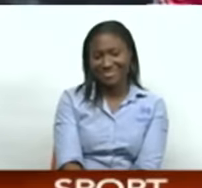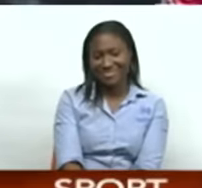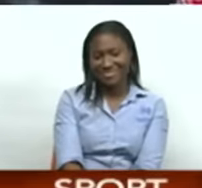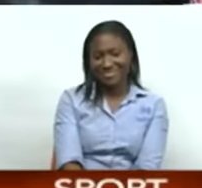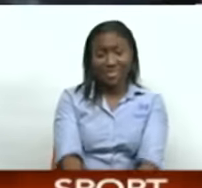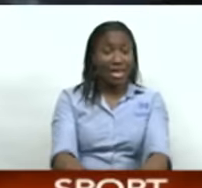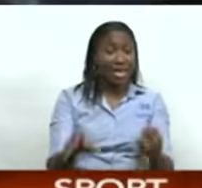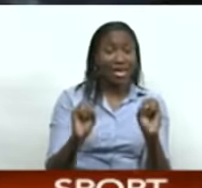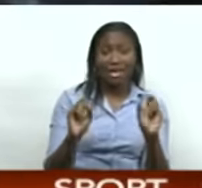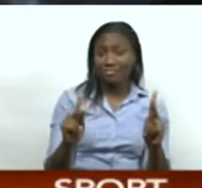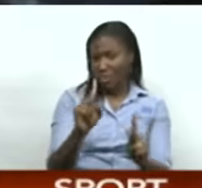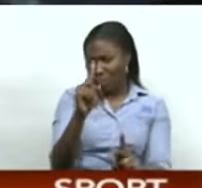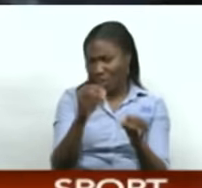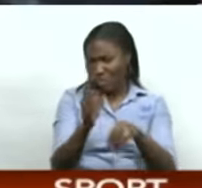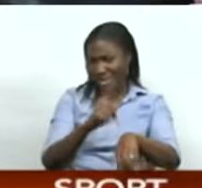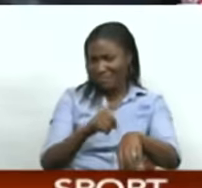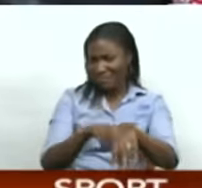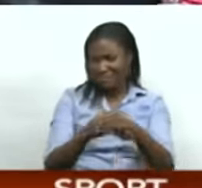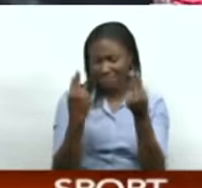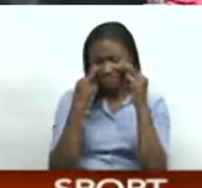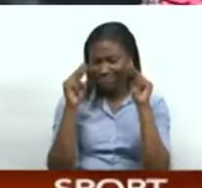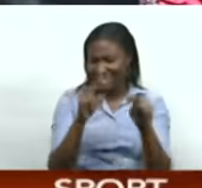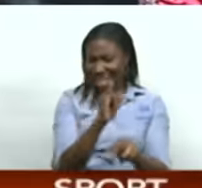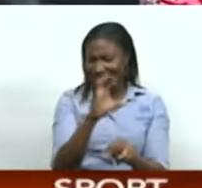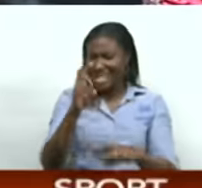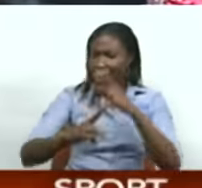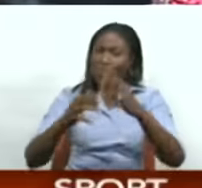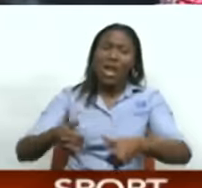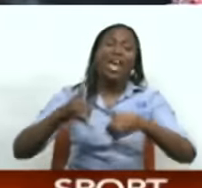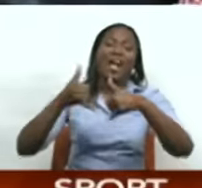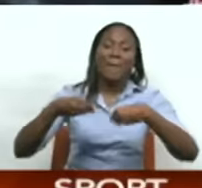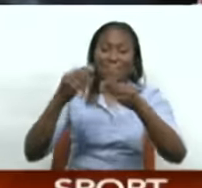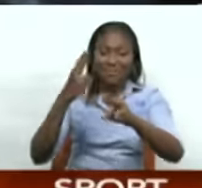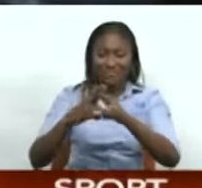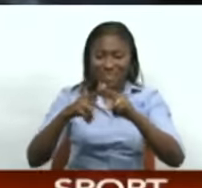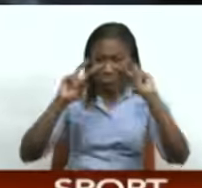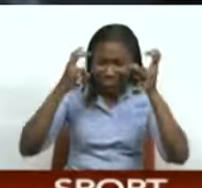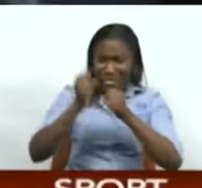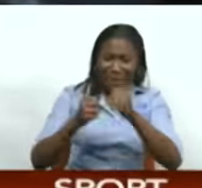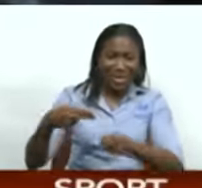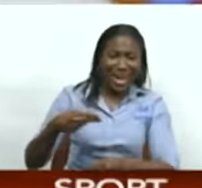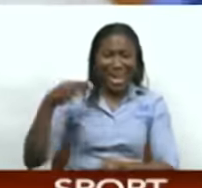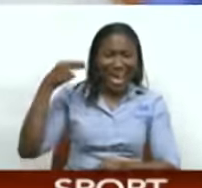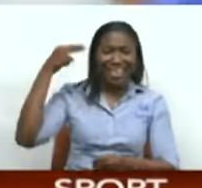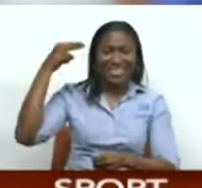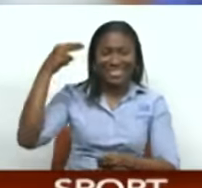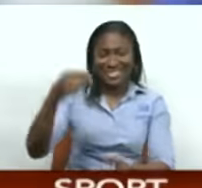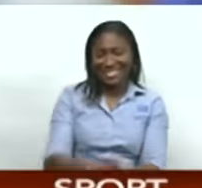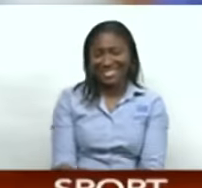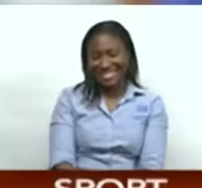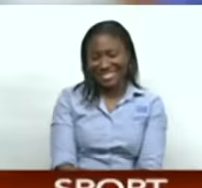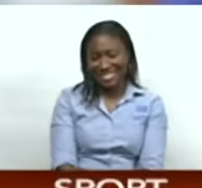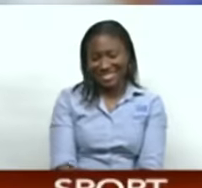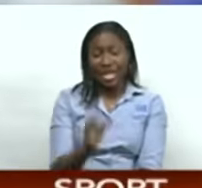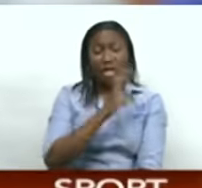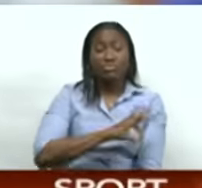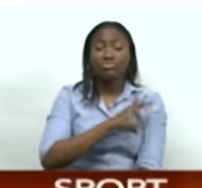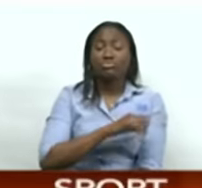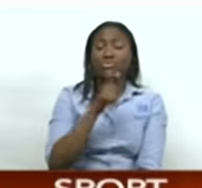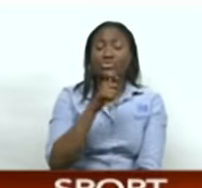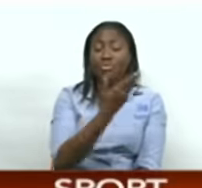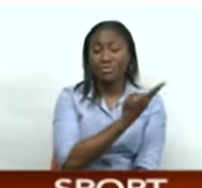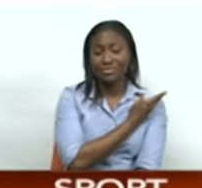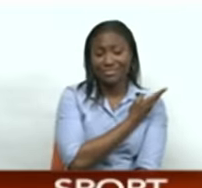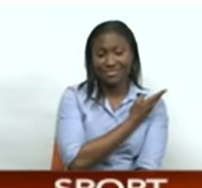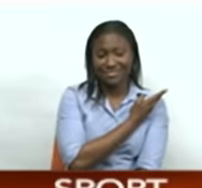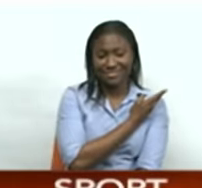All right, one more time, let's check in at the ICC World Cup for our week-ending Sport High. Sport High, brought to you